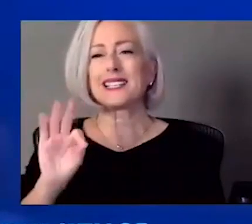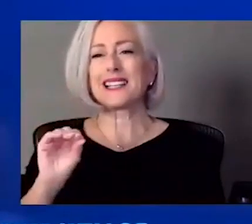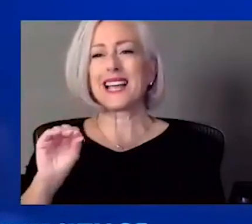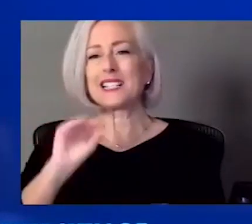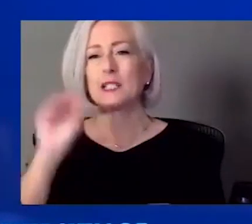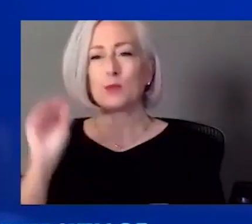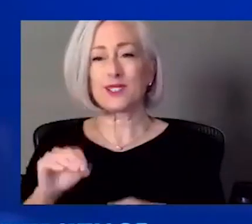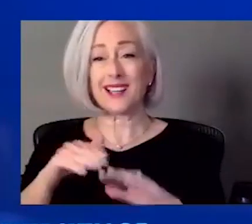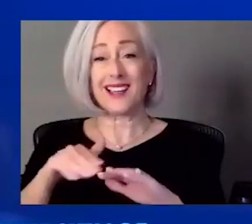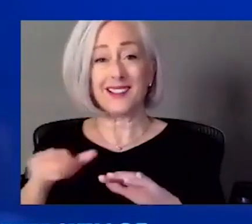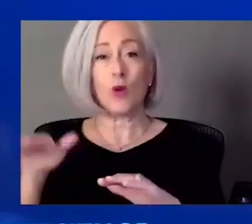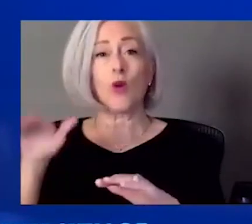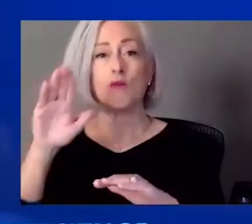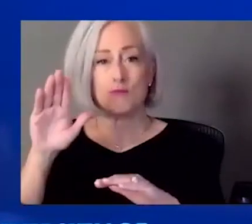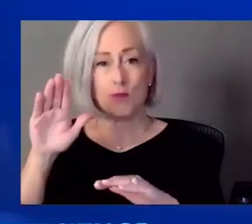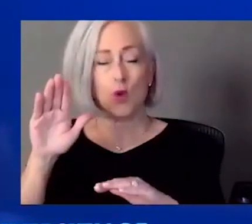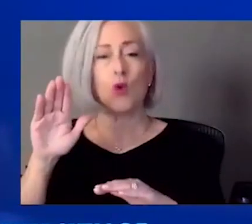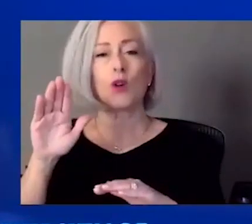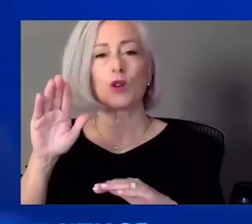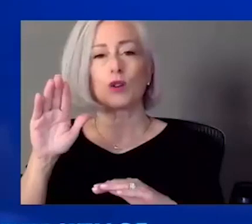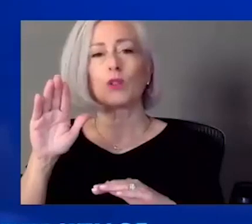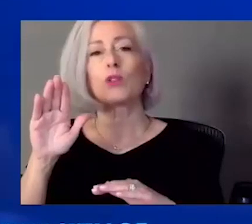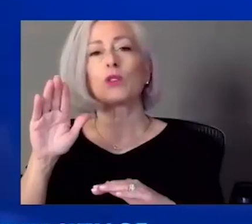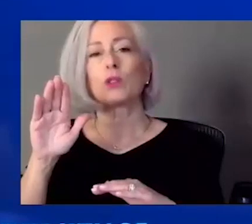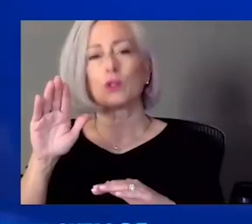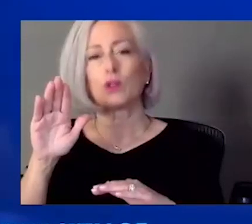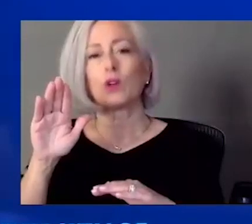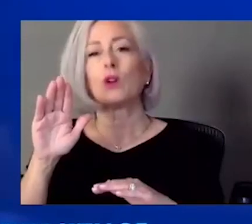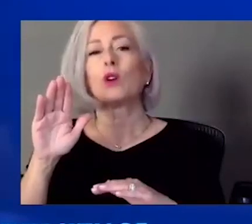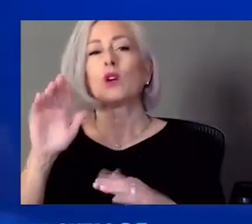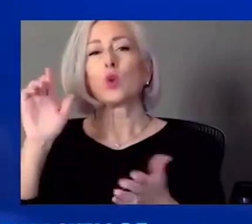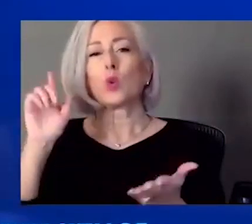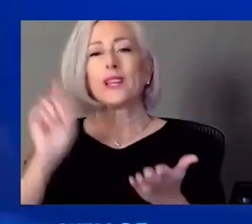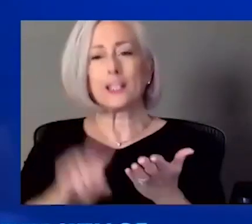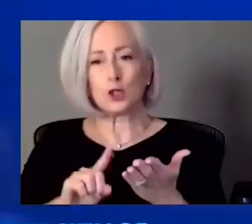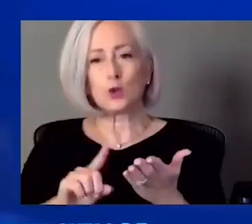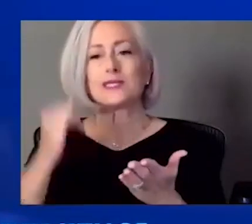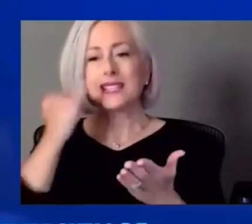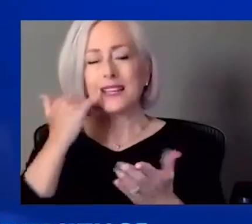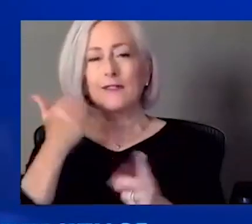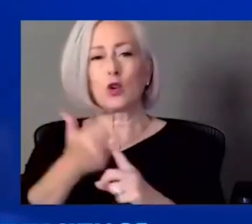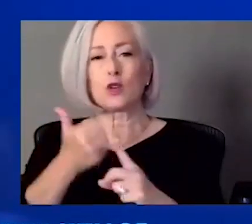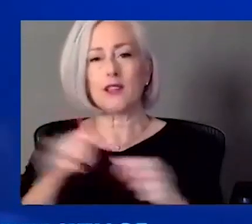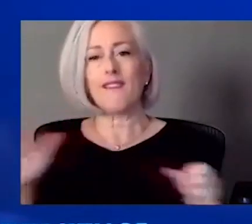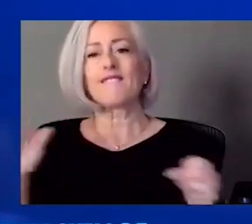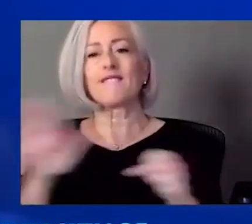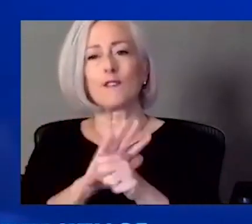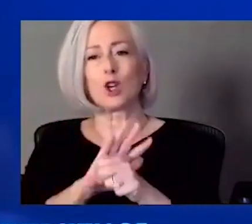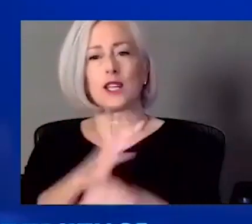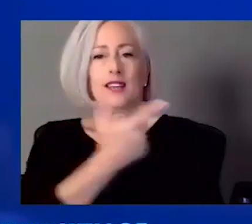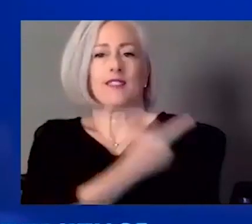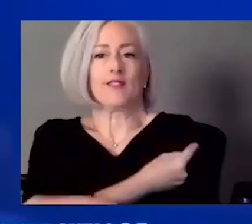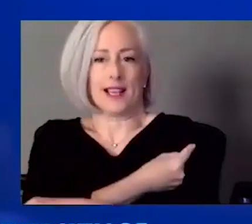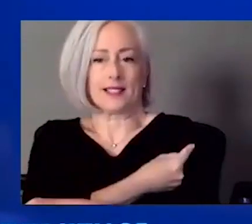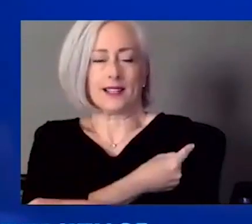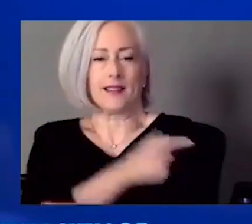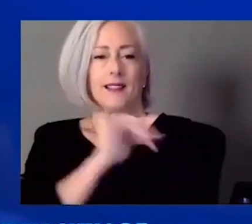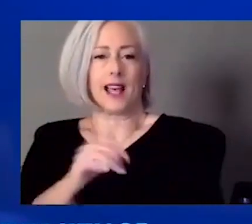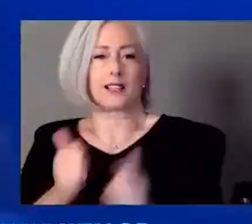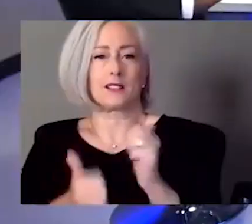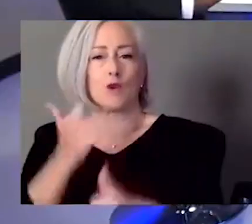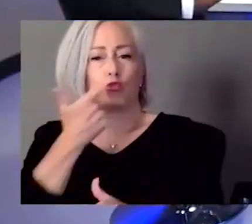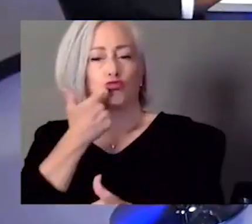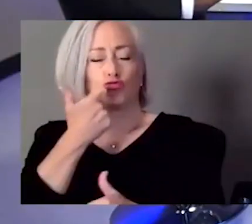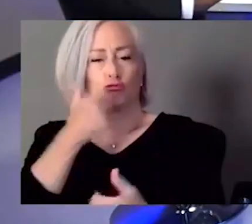ability to transmit the disease, uh, is reduced if you are fully vaccinated. So that is the best information we have to date. Yeah. And I think that, um,